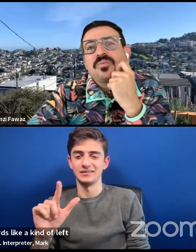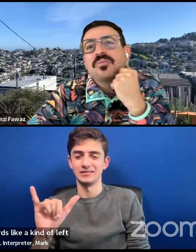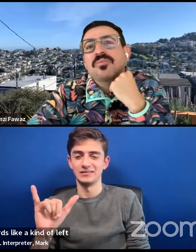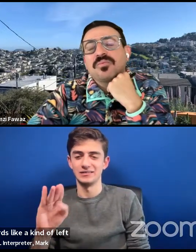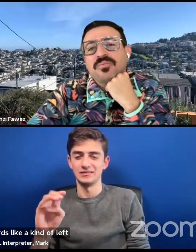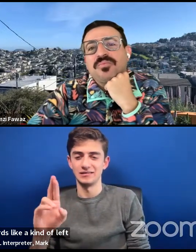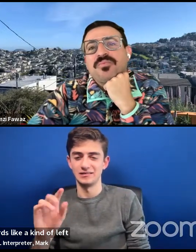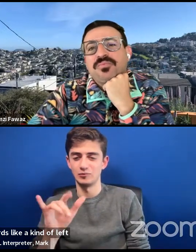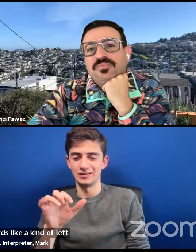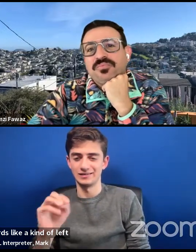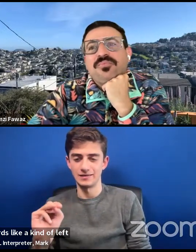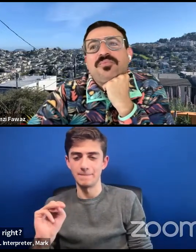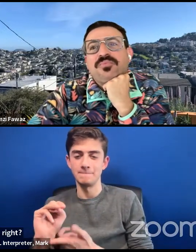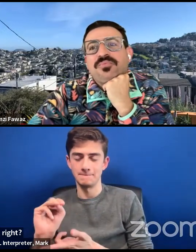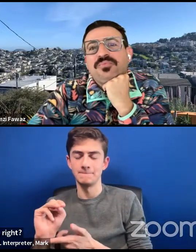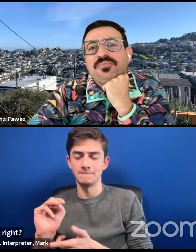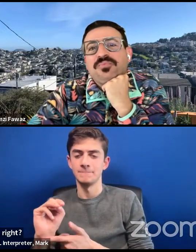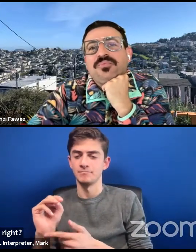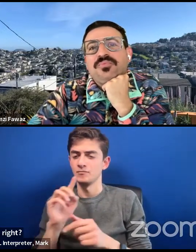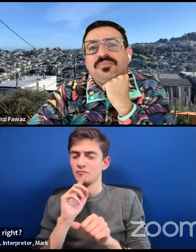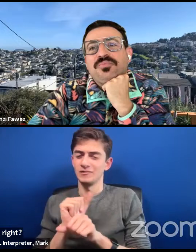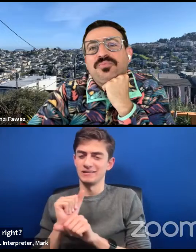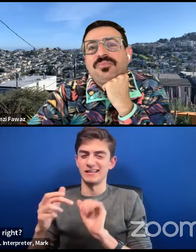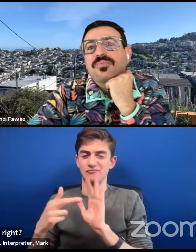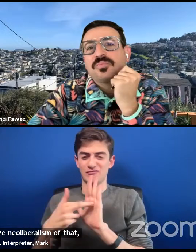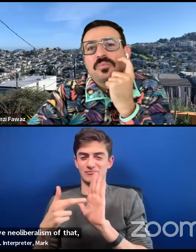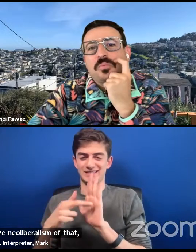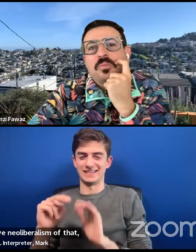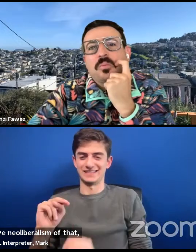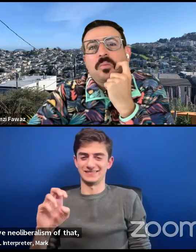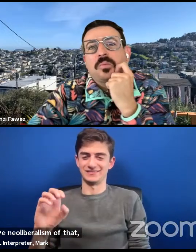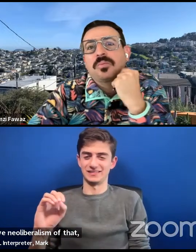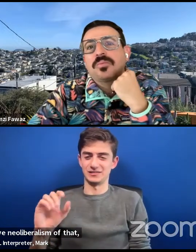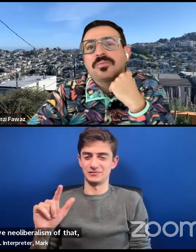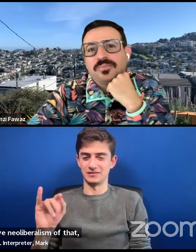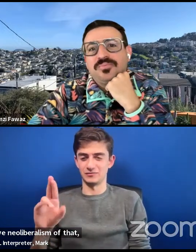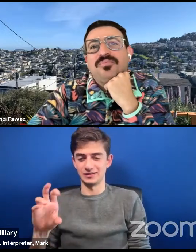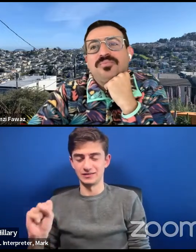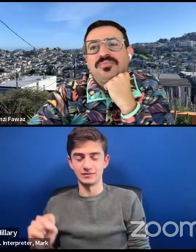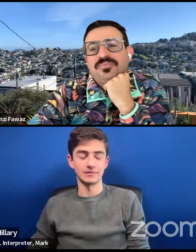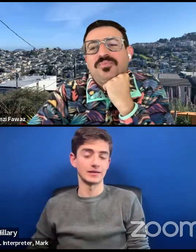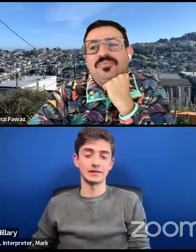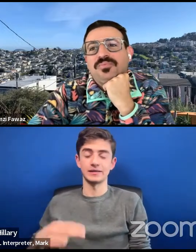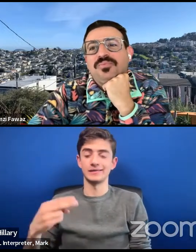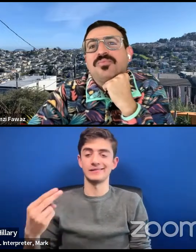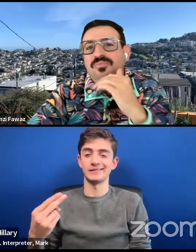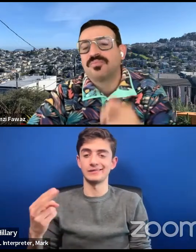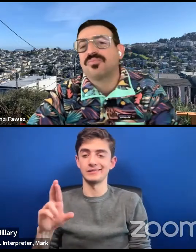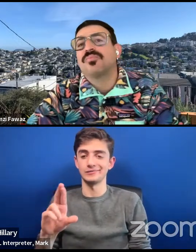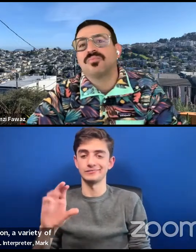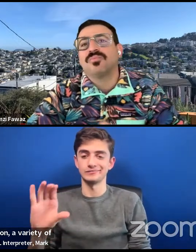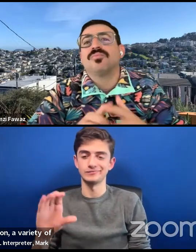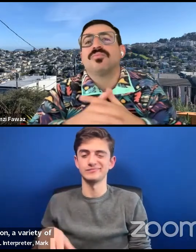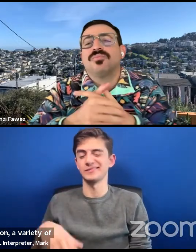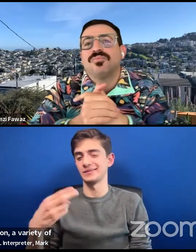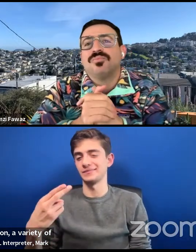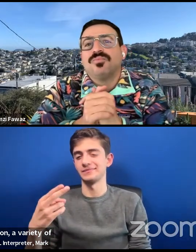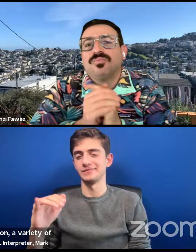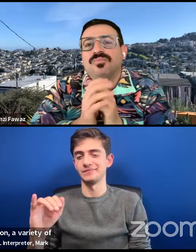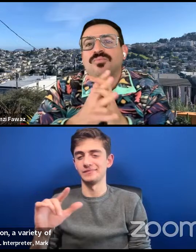neoliberalism of the, you know, Hillary Clinton variety or the, the